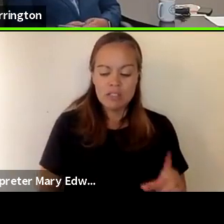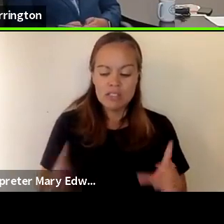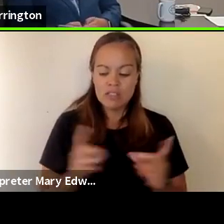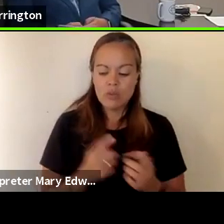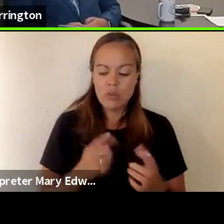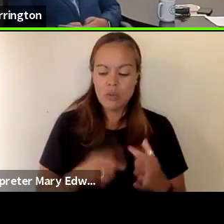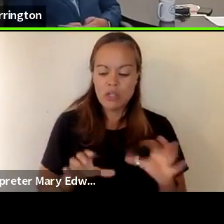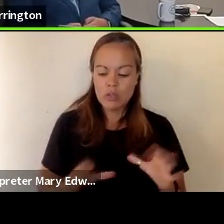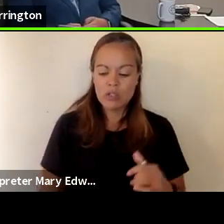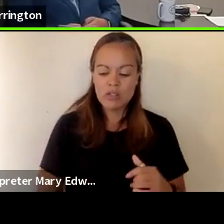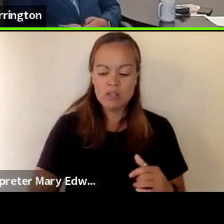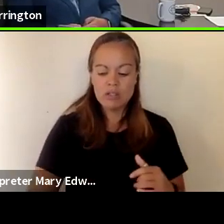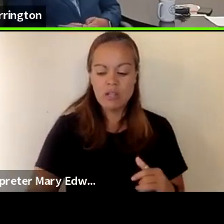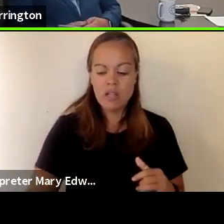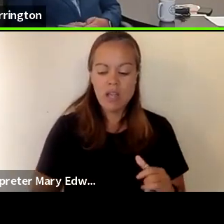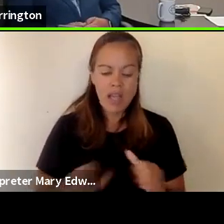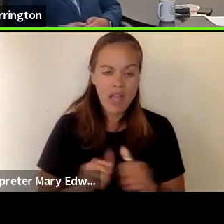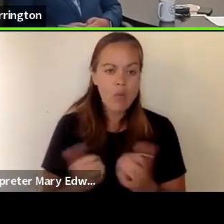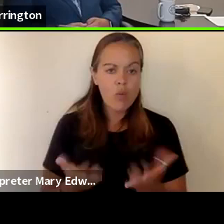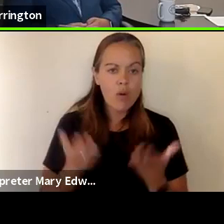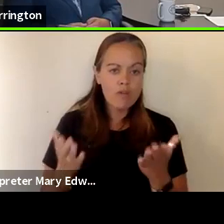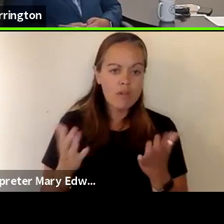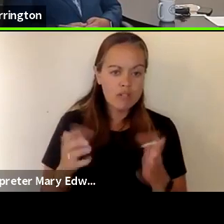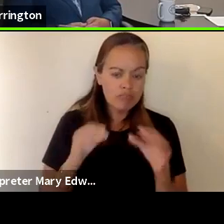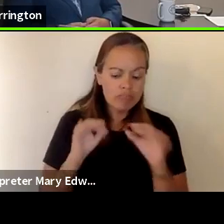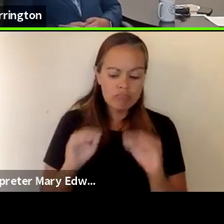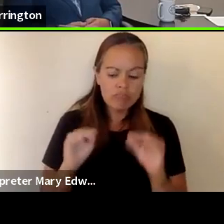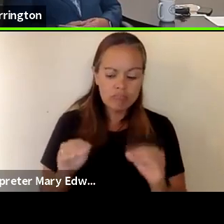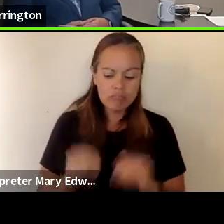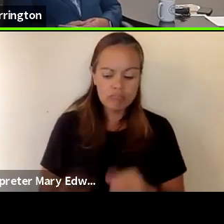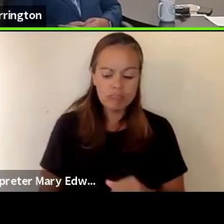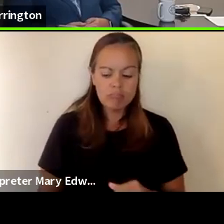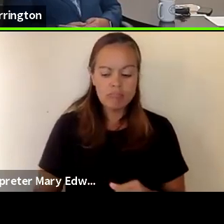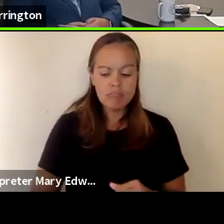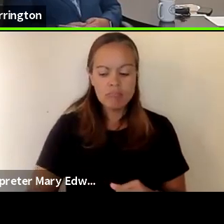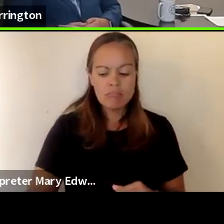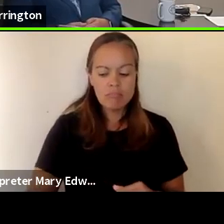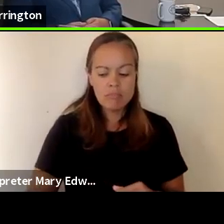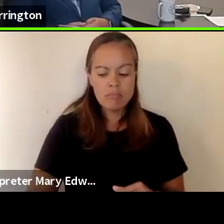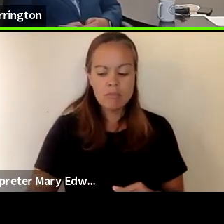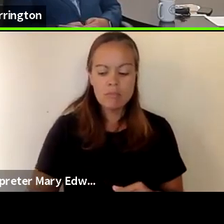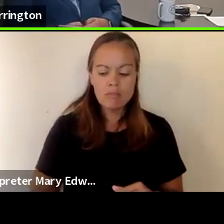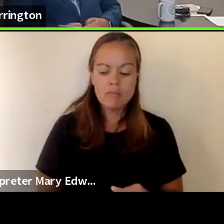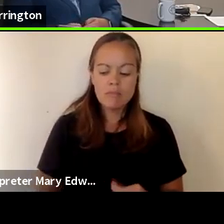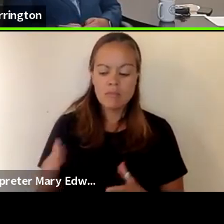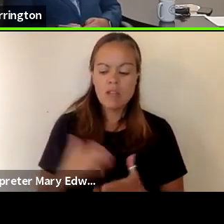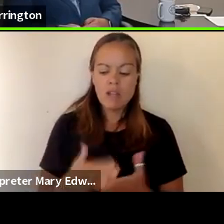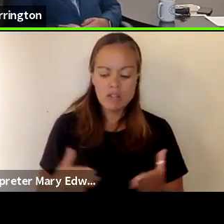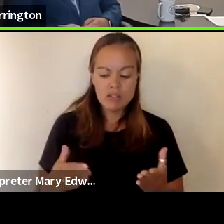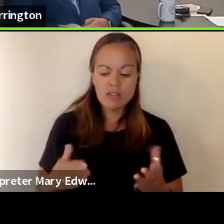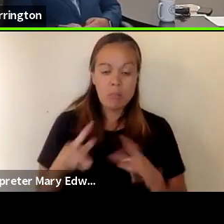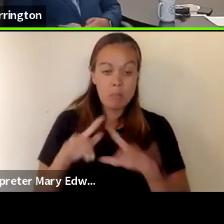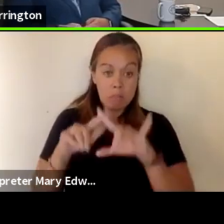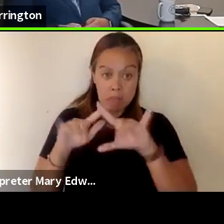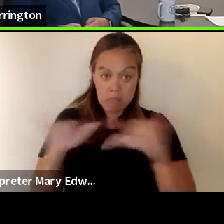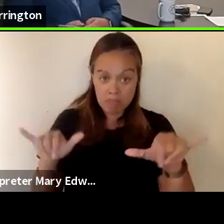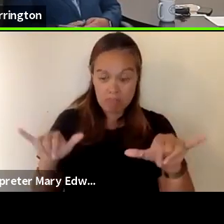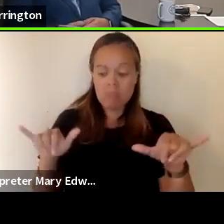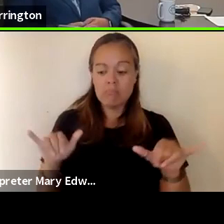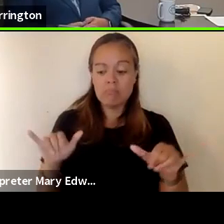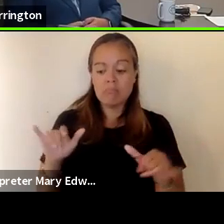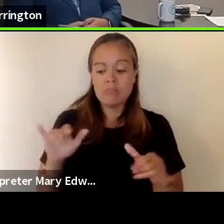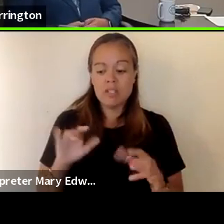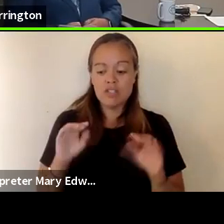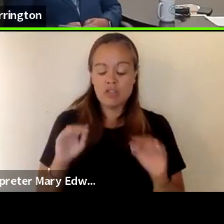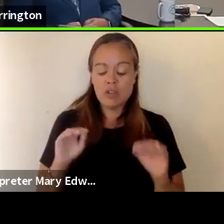doing and how they're offering instruction um there is a component requirement for some synchronous instruction so they need